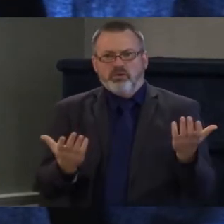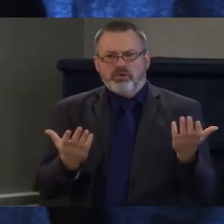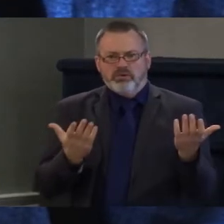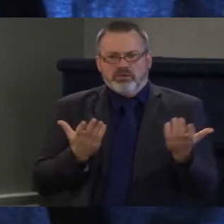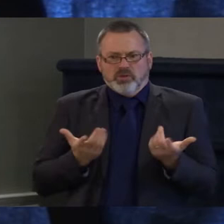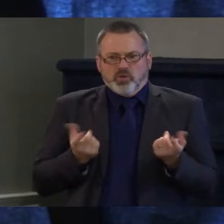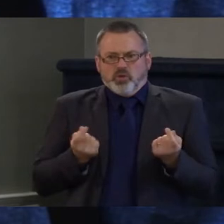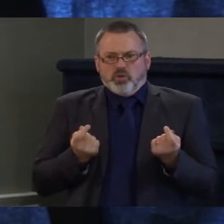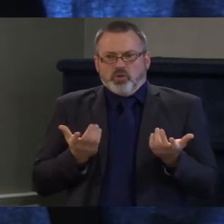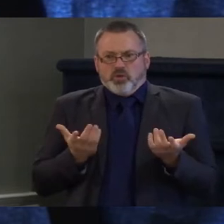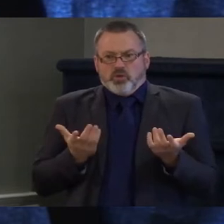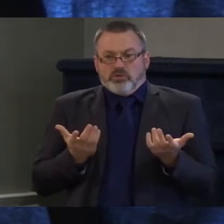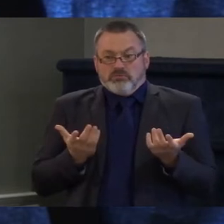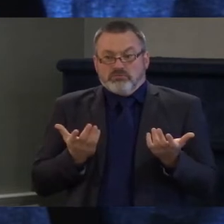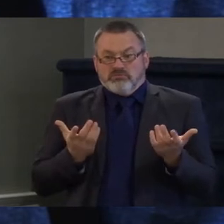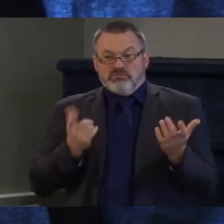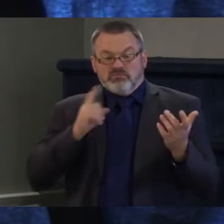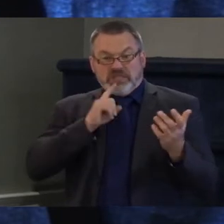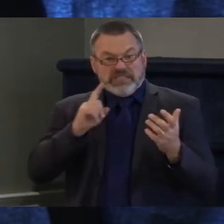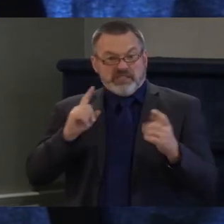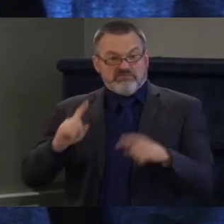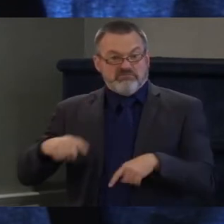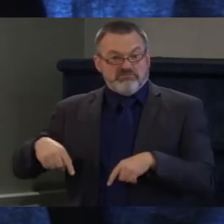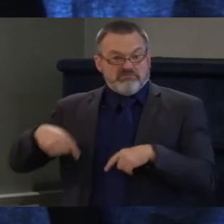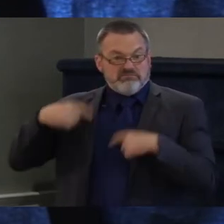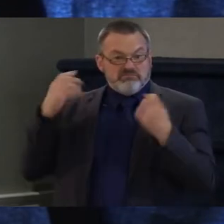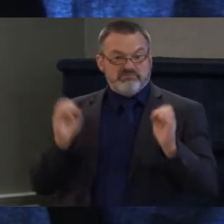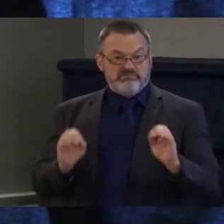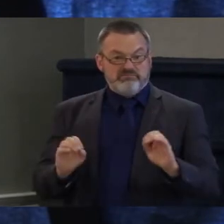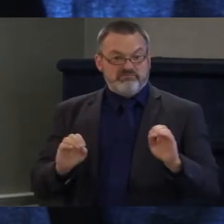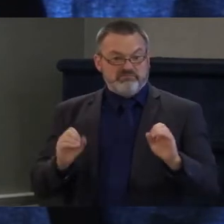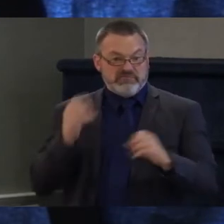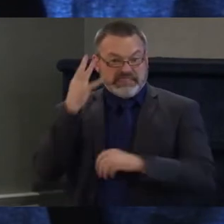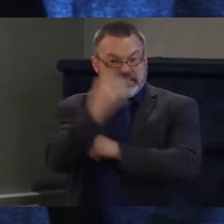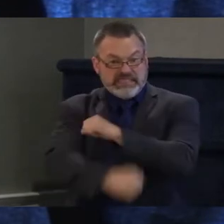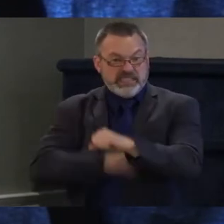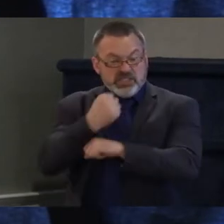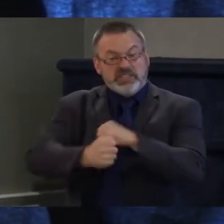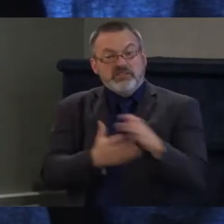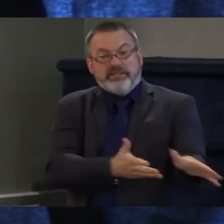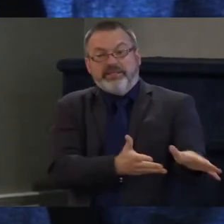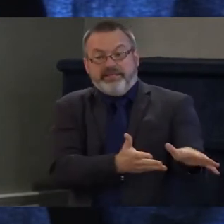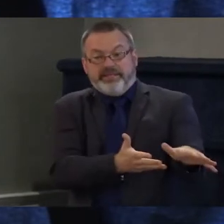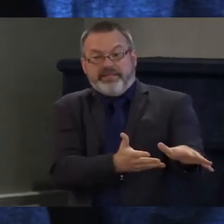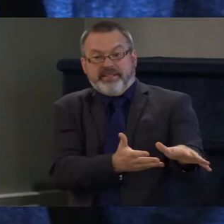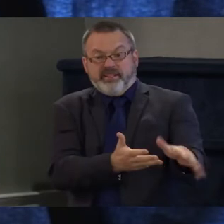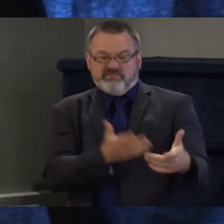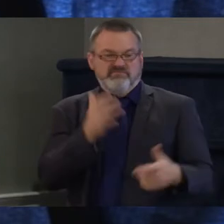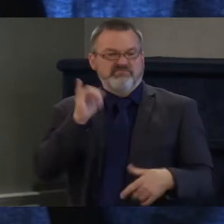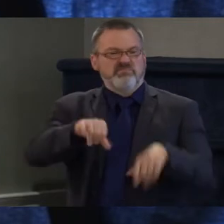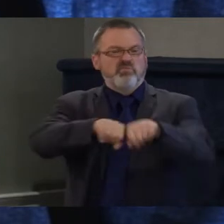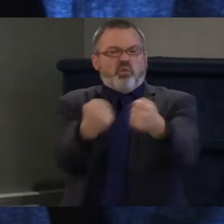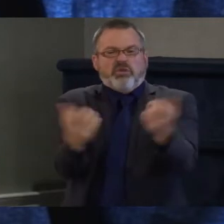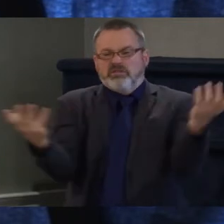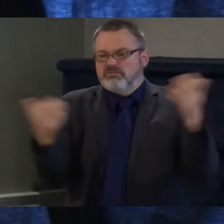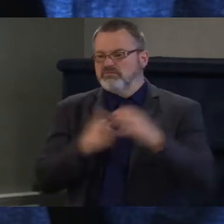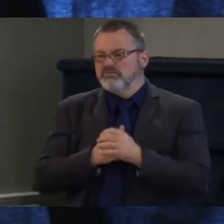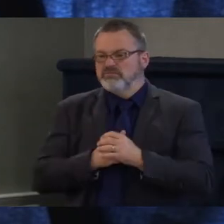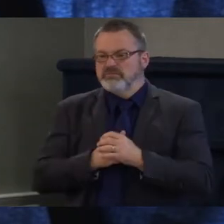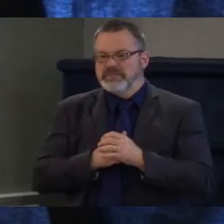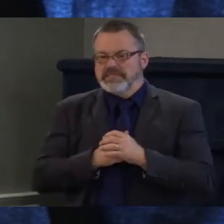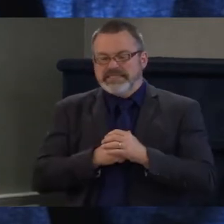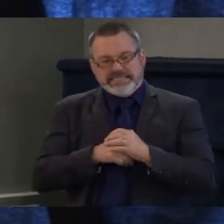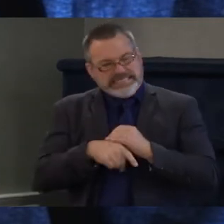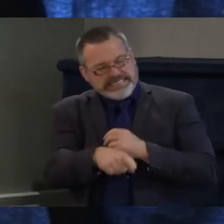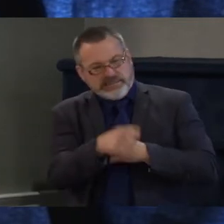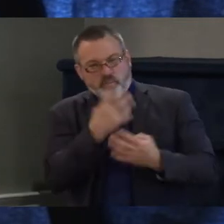really broken frame on corrections. We call it corrections, but we're not offering services